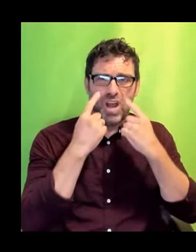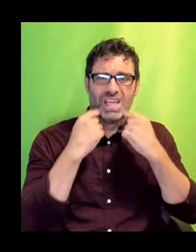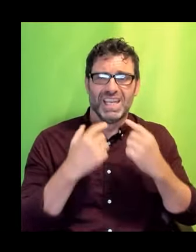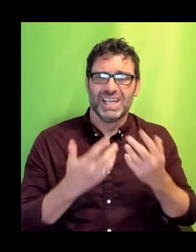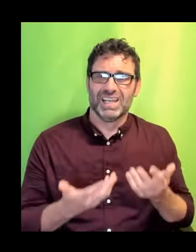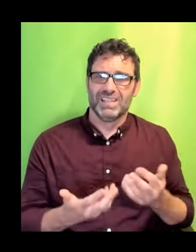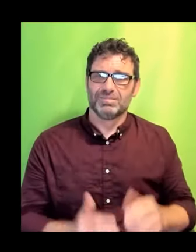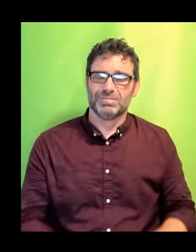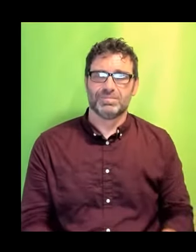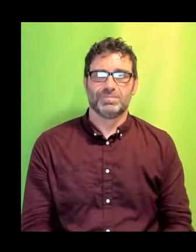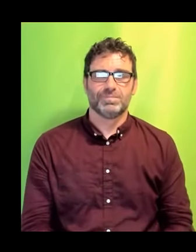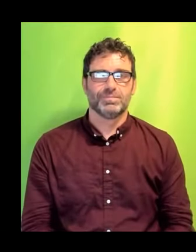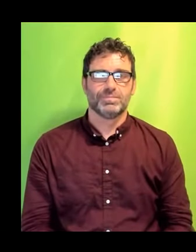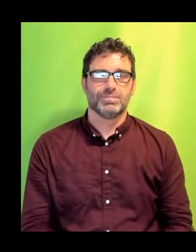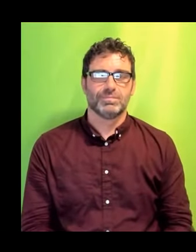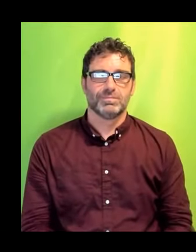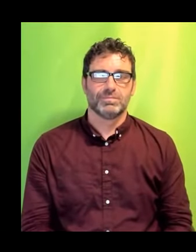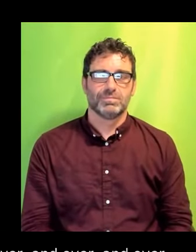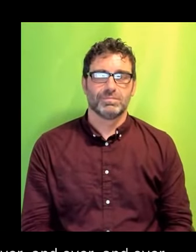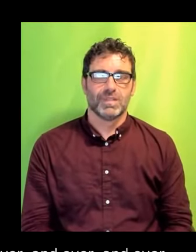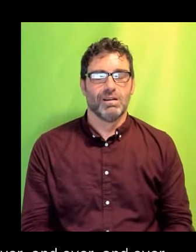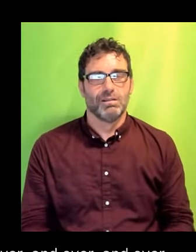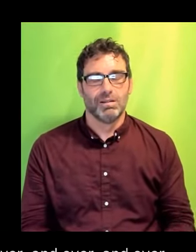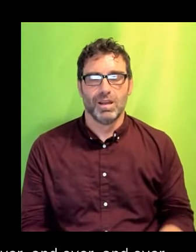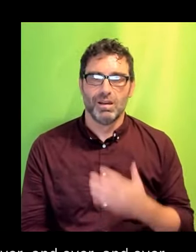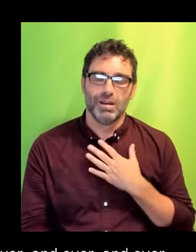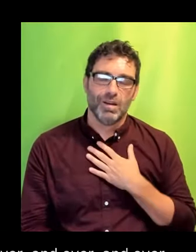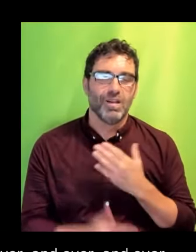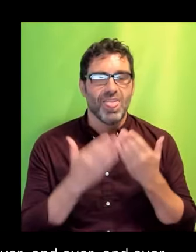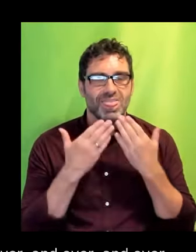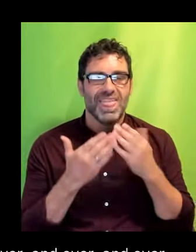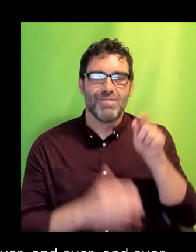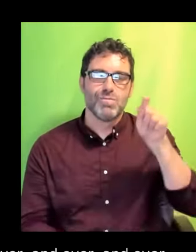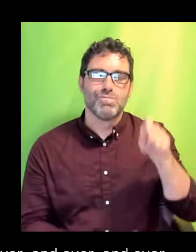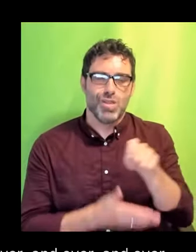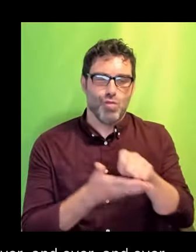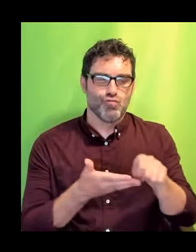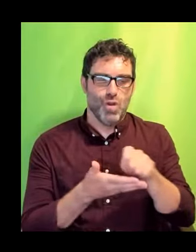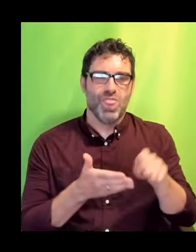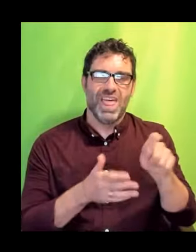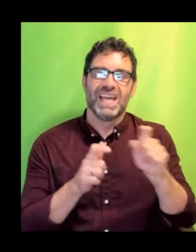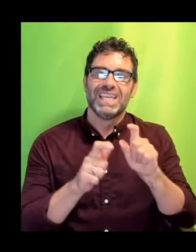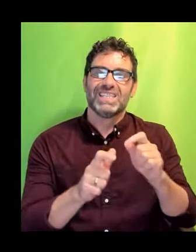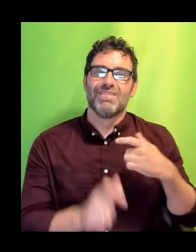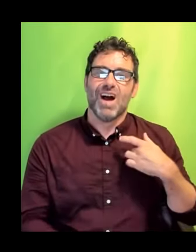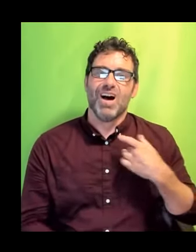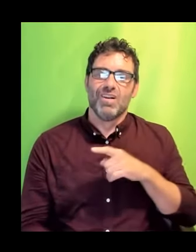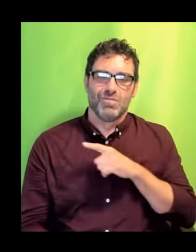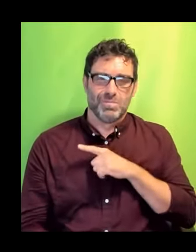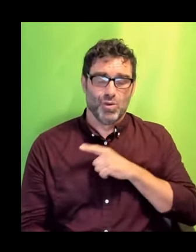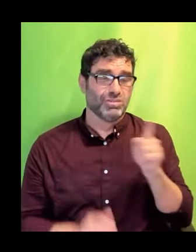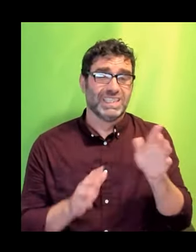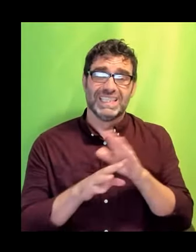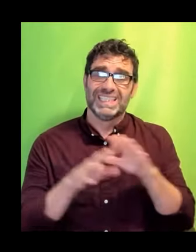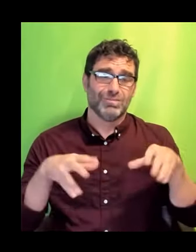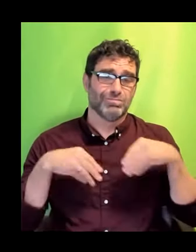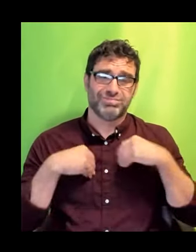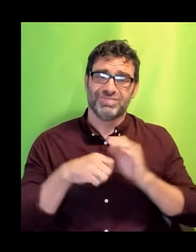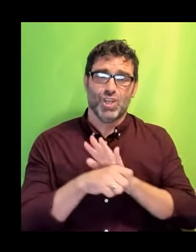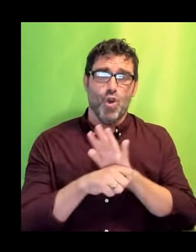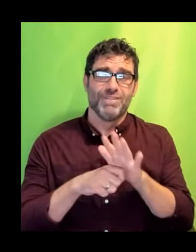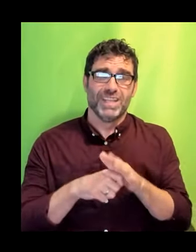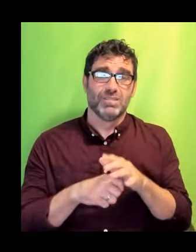Thankfully, Jamie survived. But he survived by not catching Covid, because if he had and he were